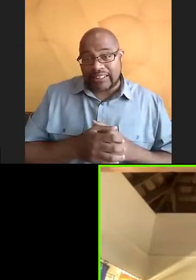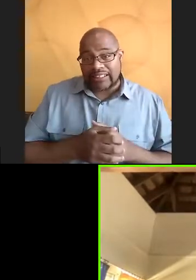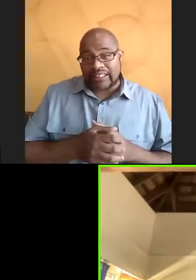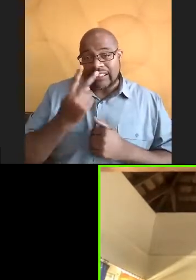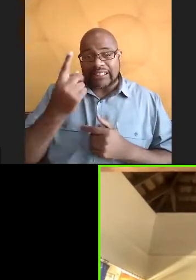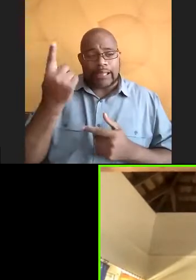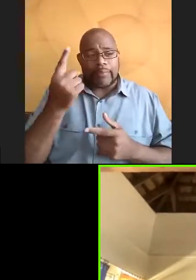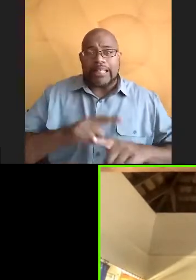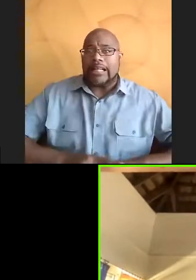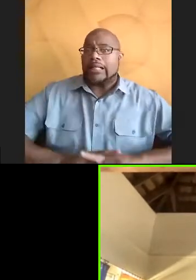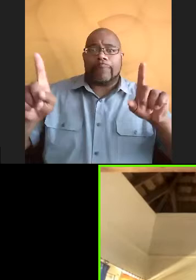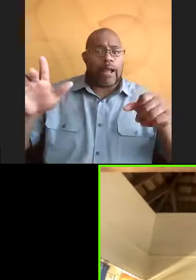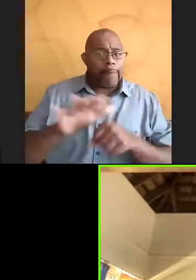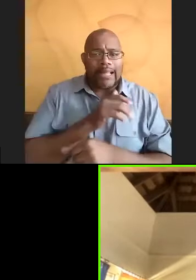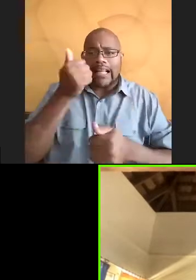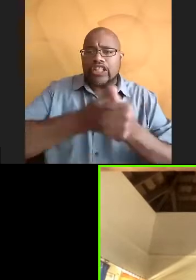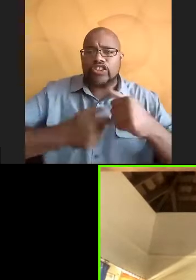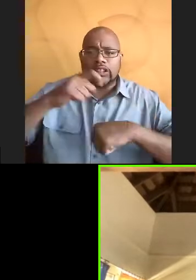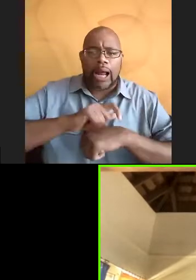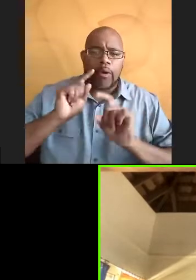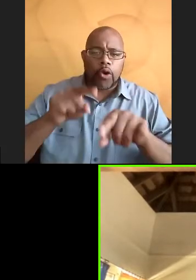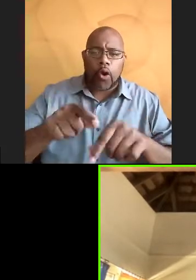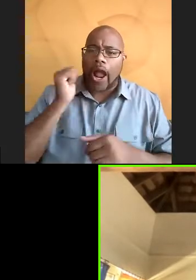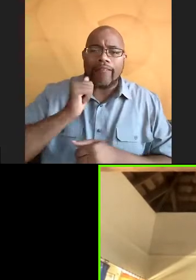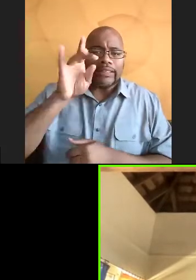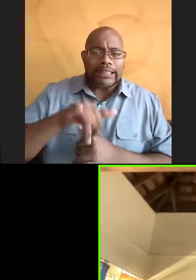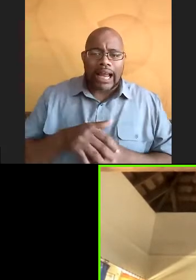different each time every day. Right.